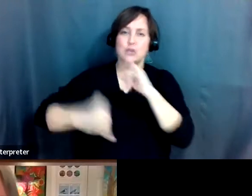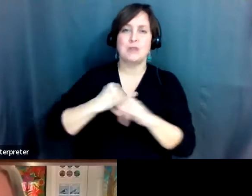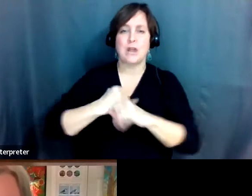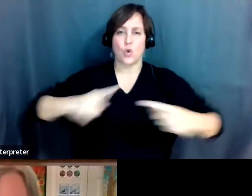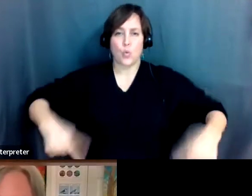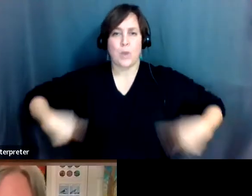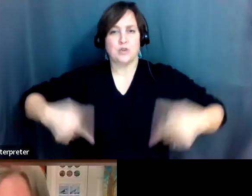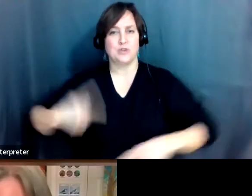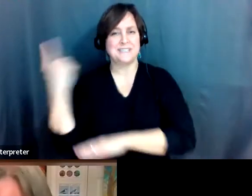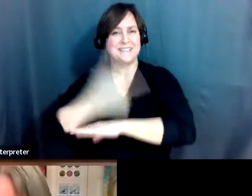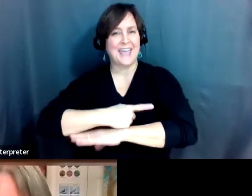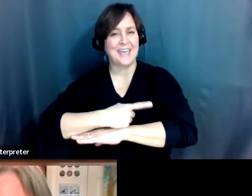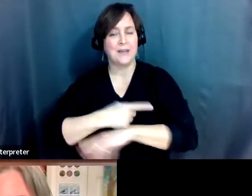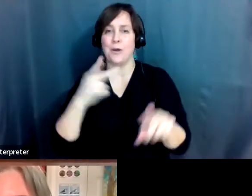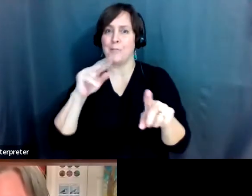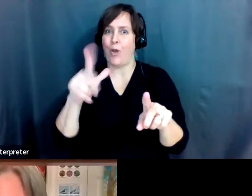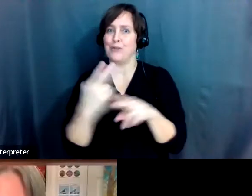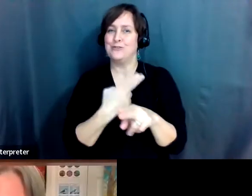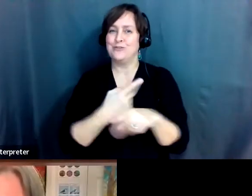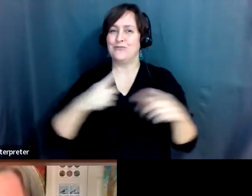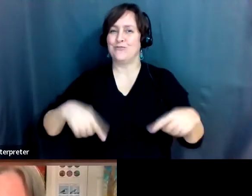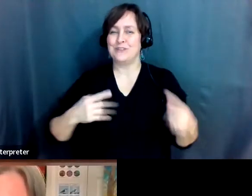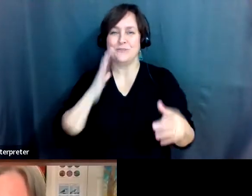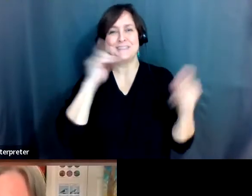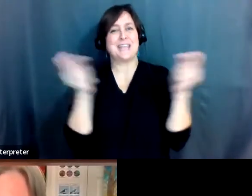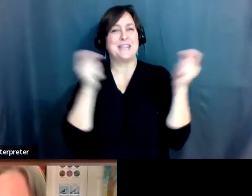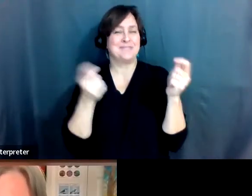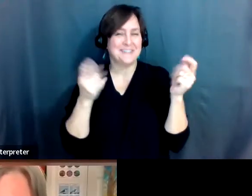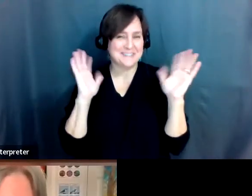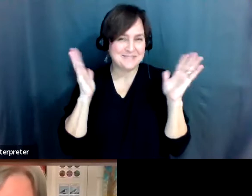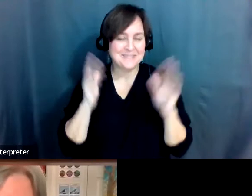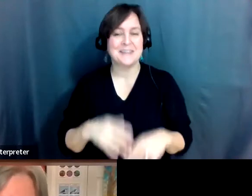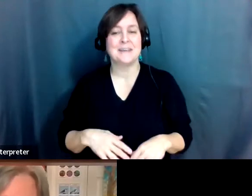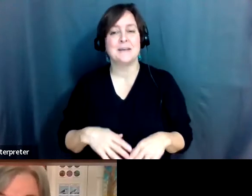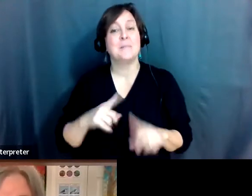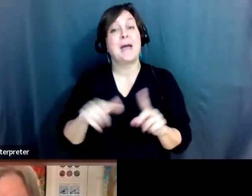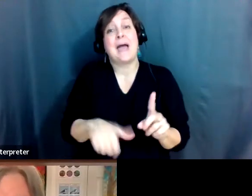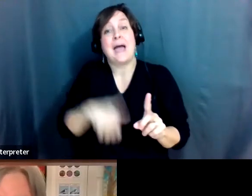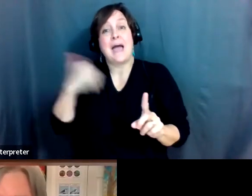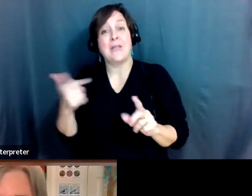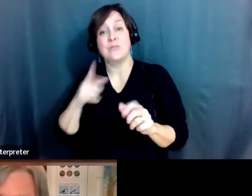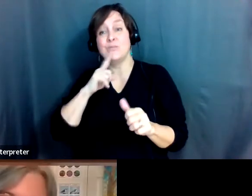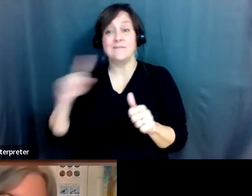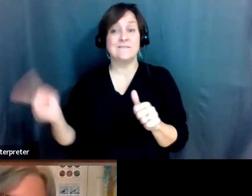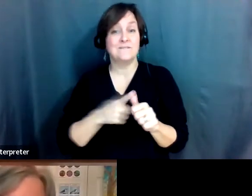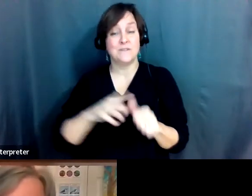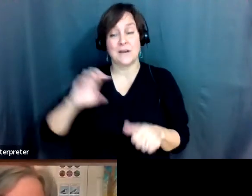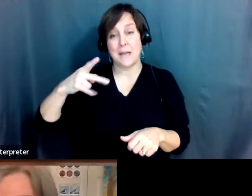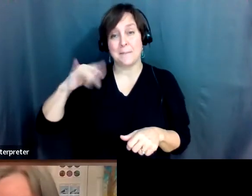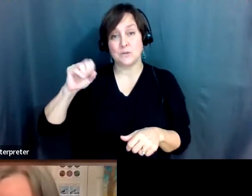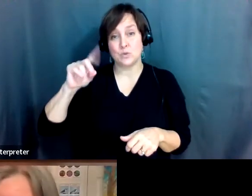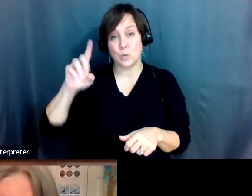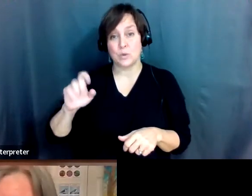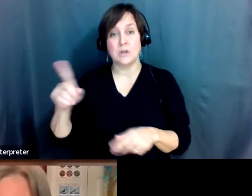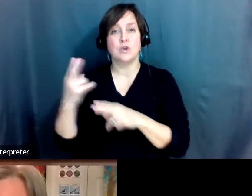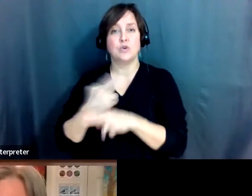be celebrating this day pretty well. But there's also another episode you might be interested in. The first one with Virginia Rose, she uses